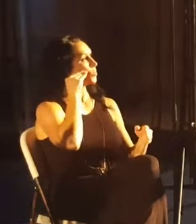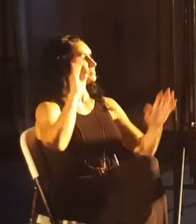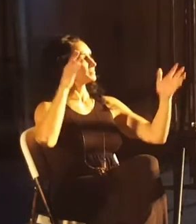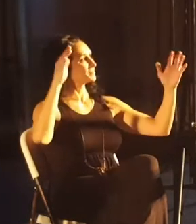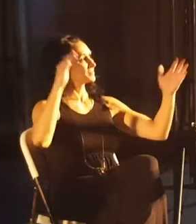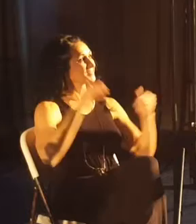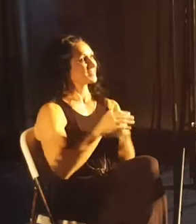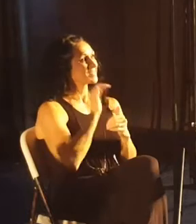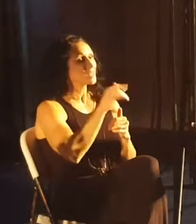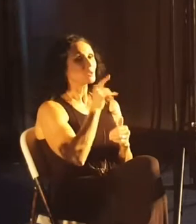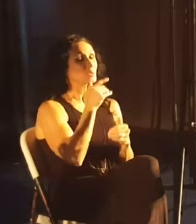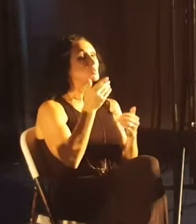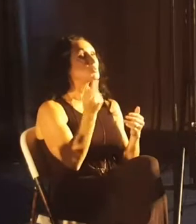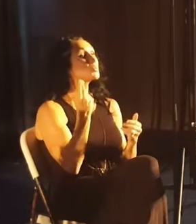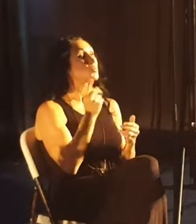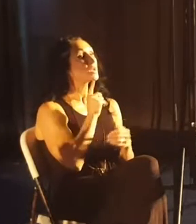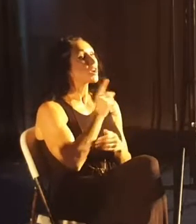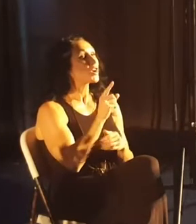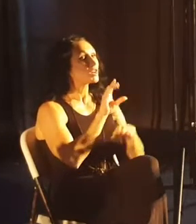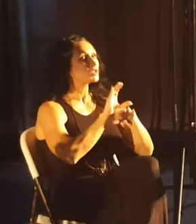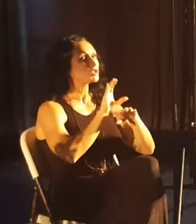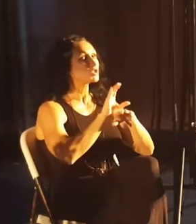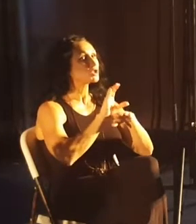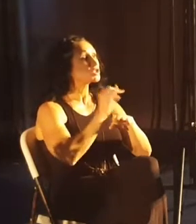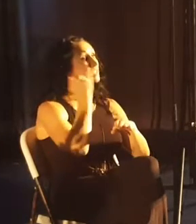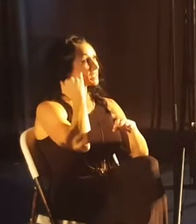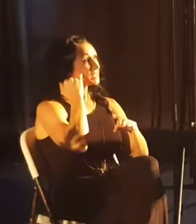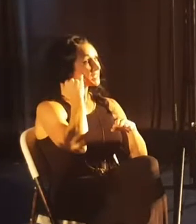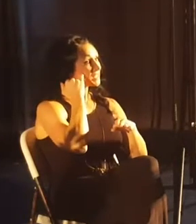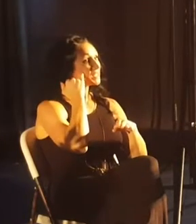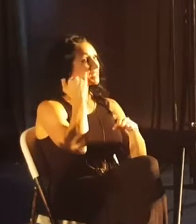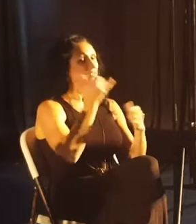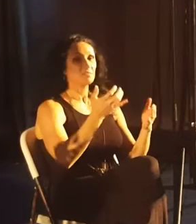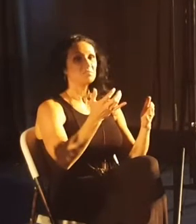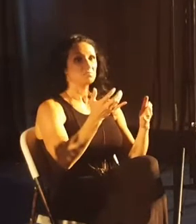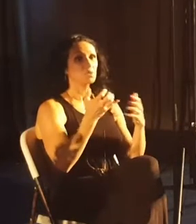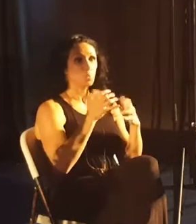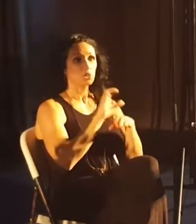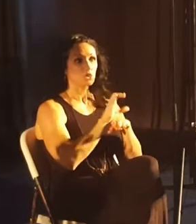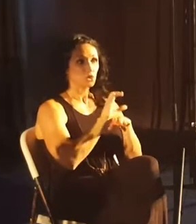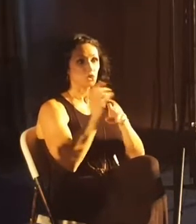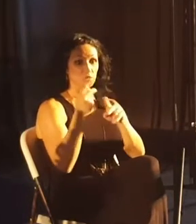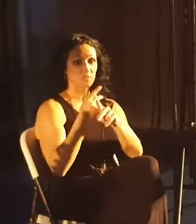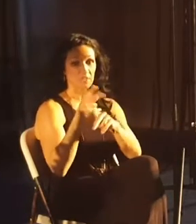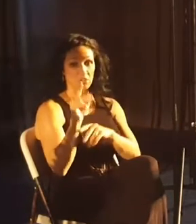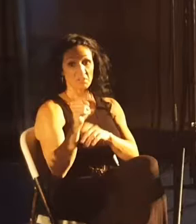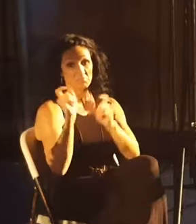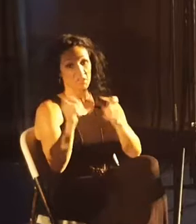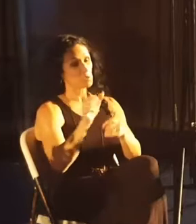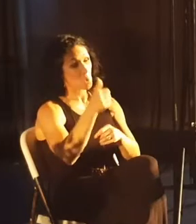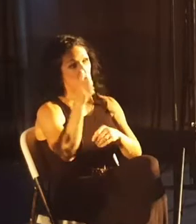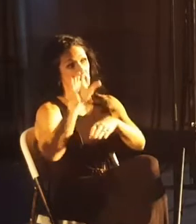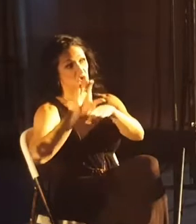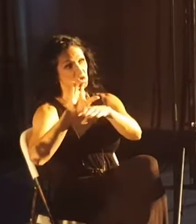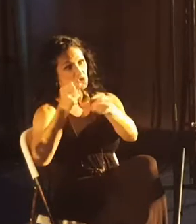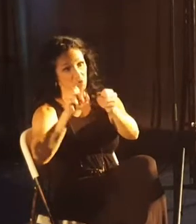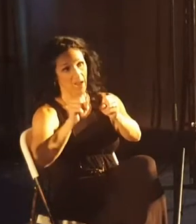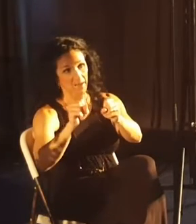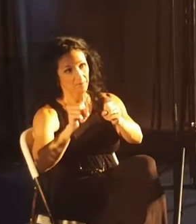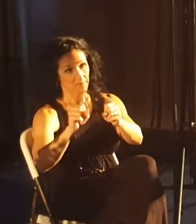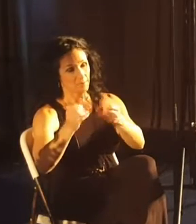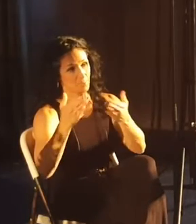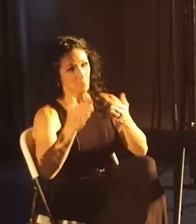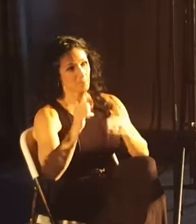because that's who we are as a church. If you're looking for a church with a pastor who's got it figured out, I can give you a list of churches that you could try out, but it's